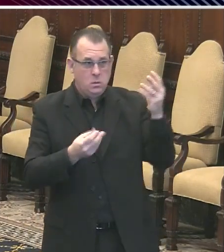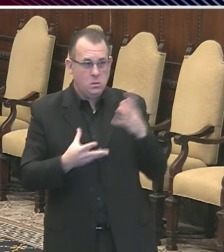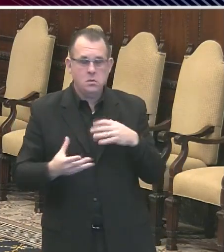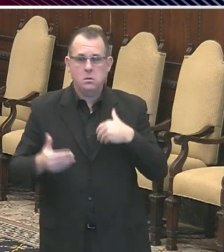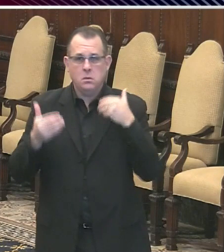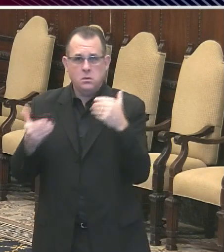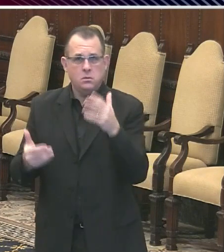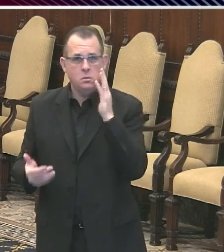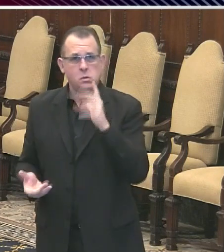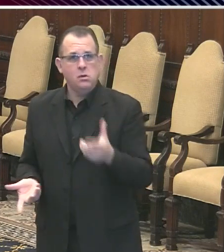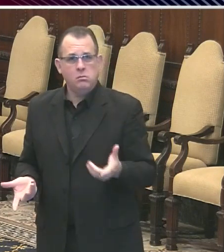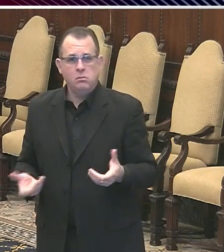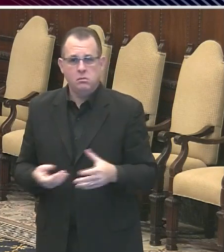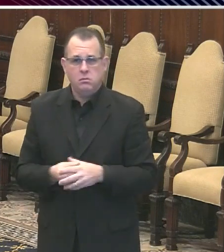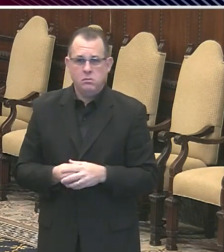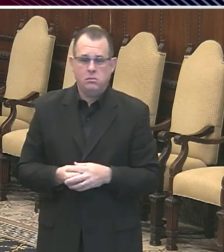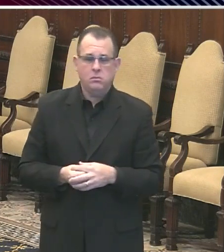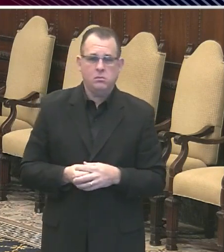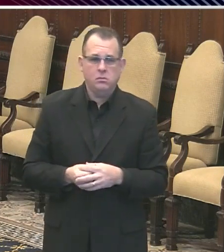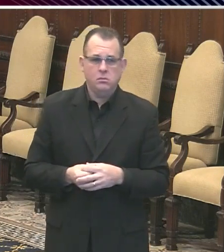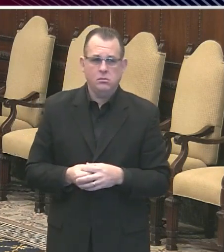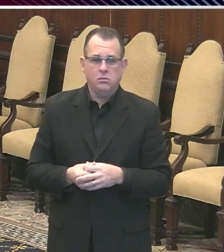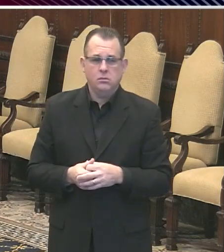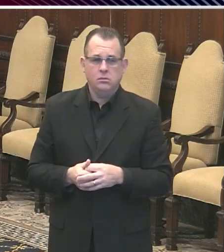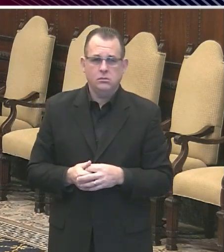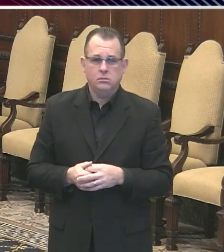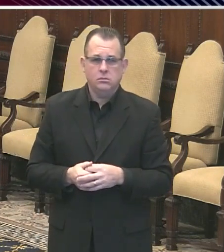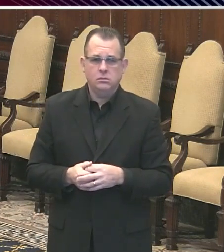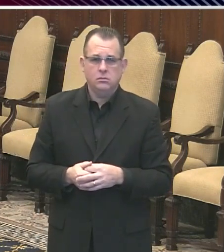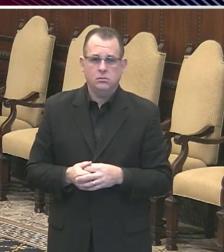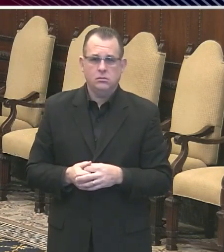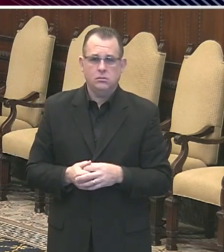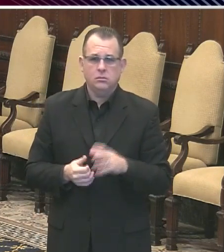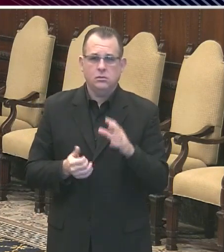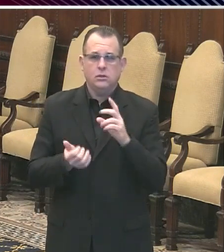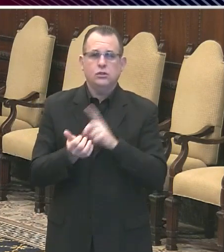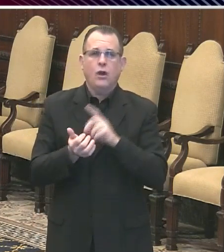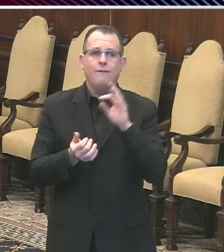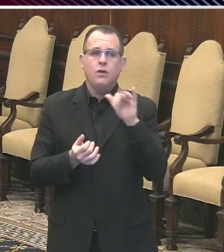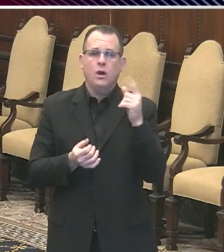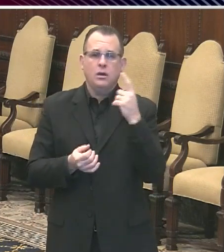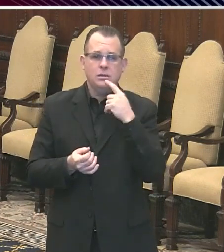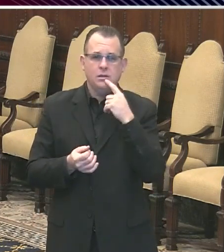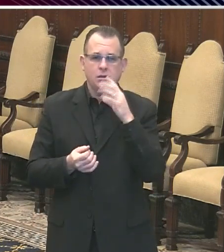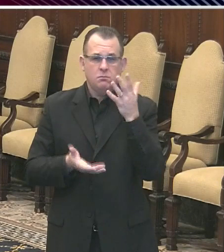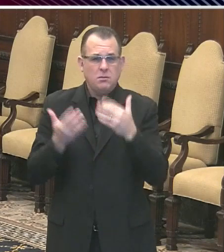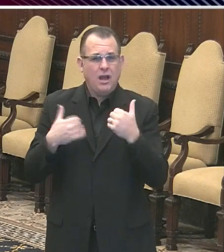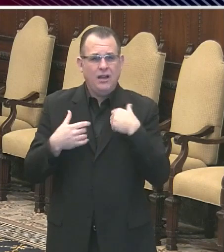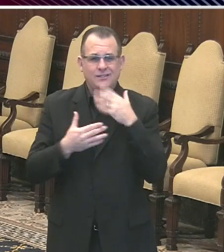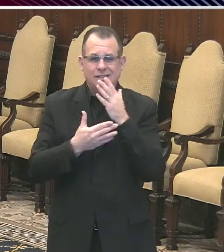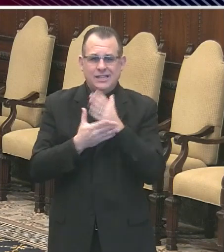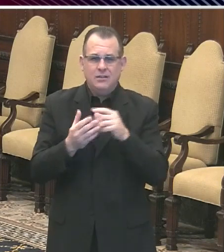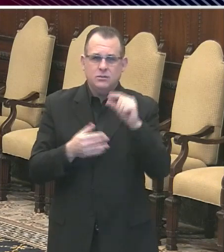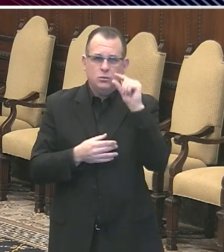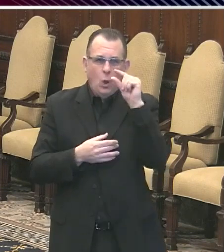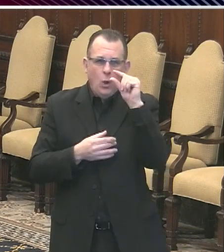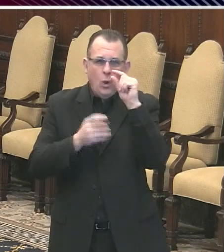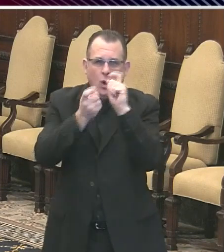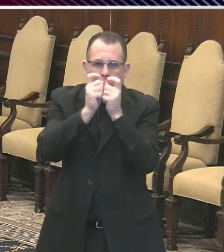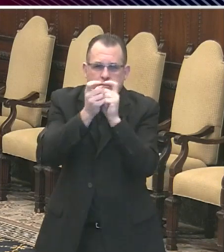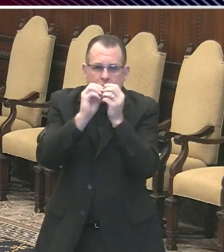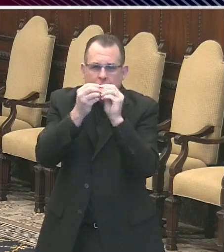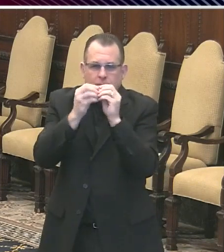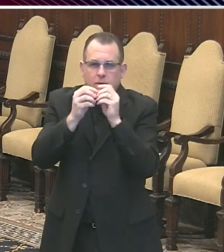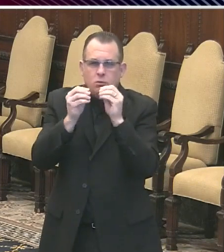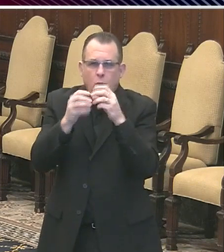So we are looking at the protocol, still looking at them. There may be some small changes that we might want to put in greater restrictions for